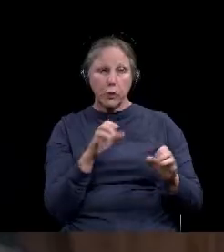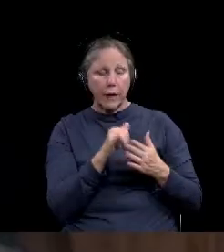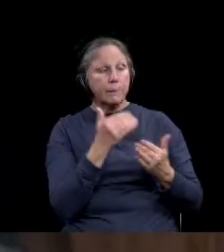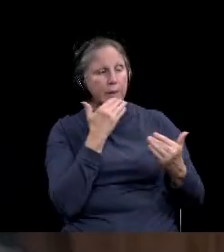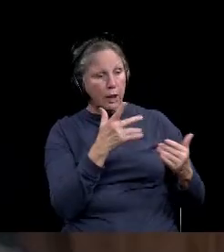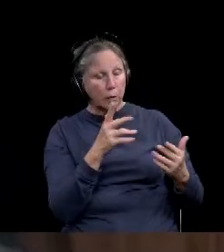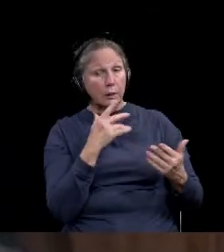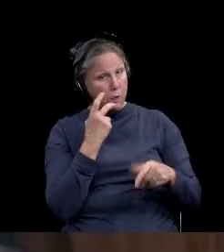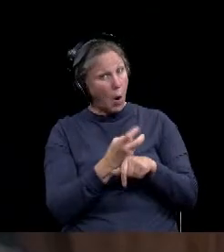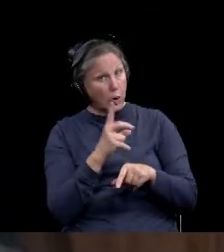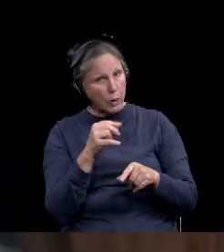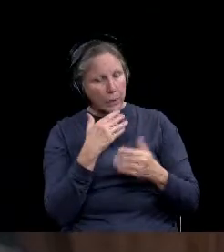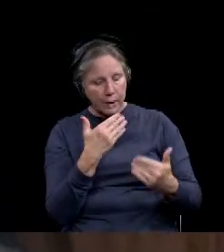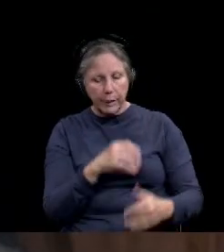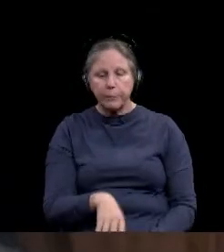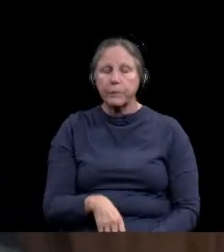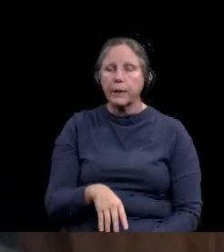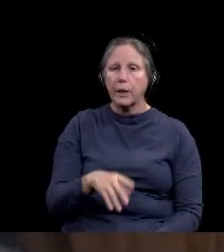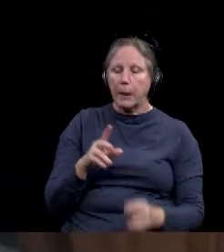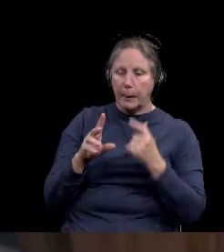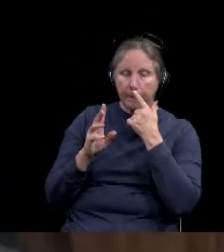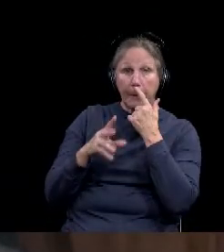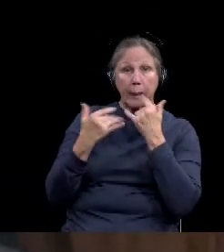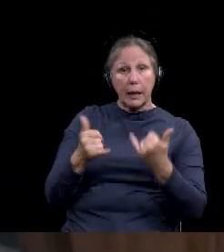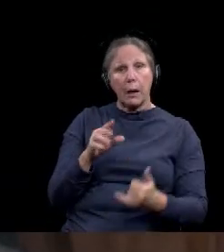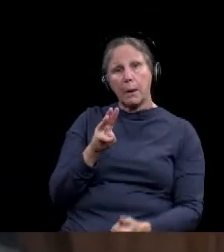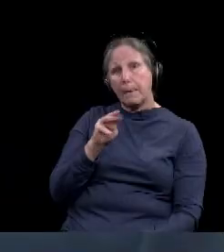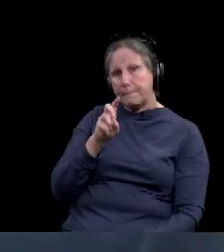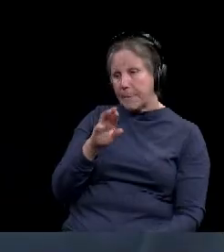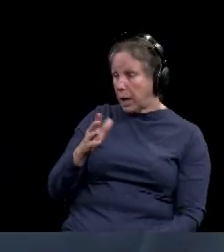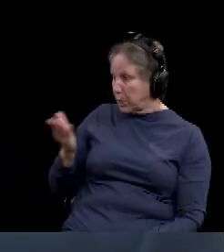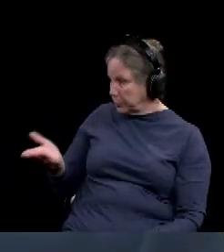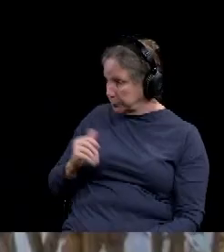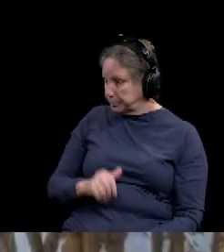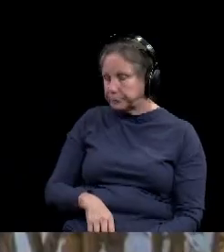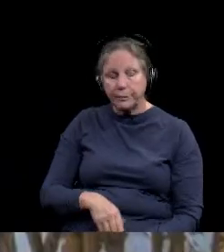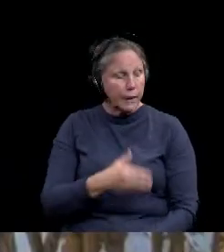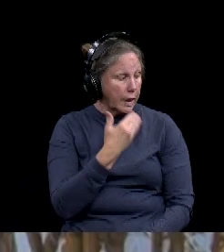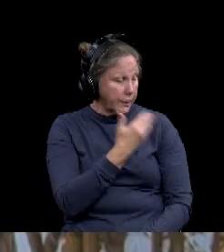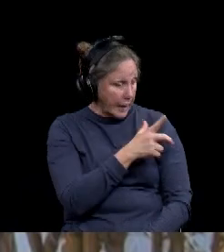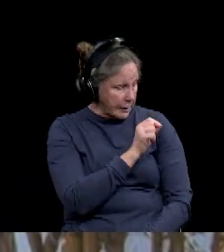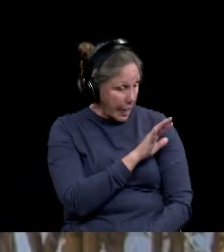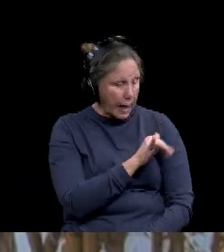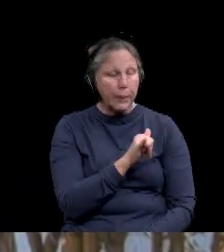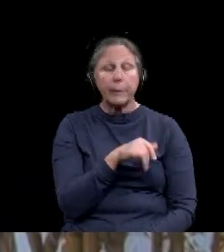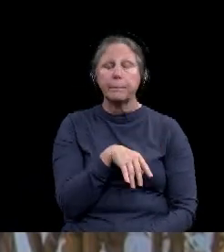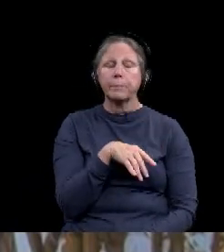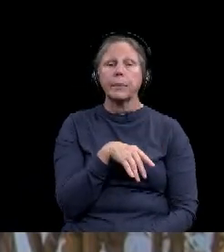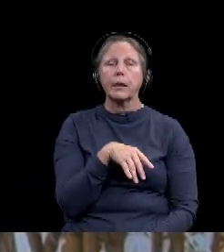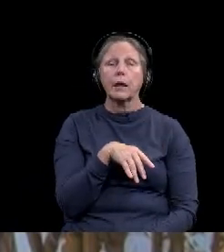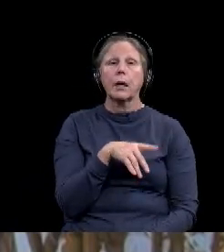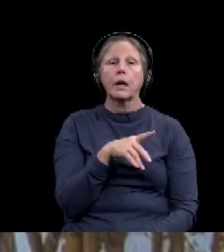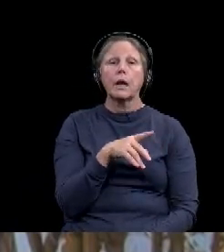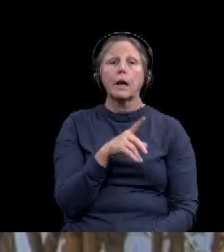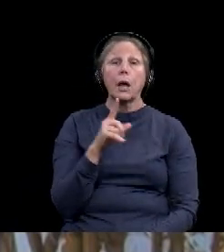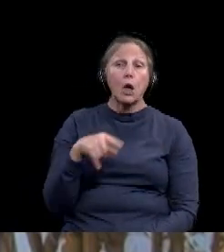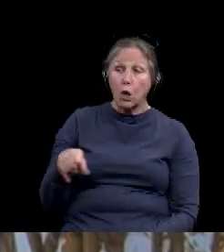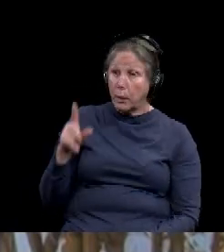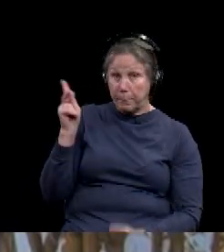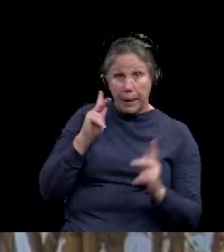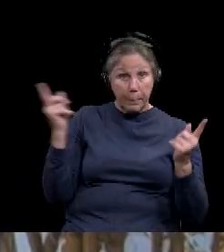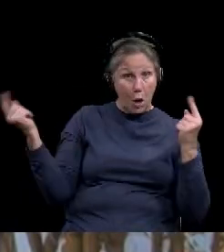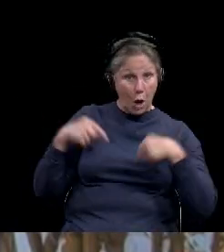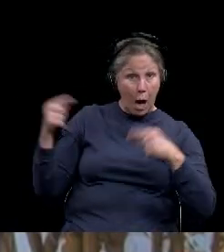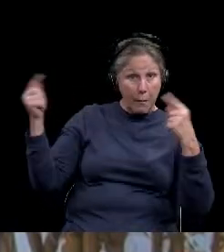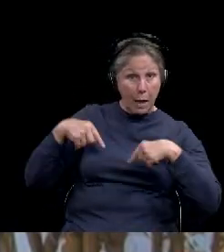Okay. Welcome mayor Scott, uh, Deaver. Thank you, Larry. Uh, I want to thank again, all the panelists that have been